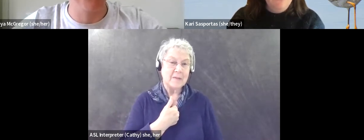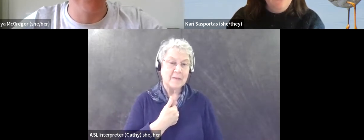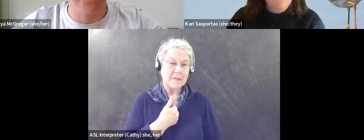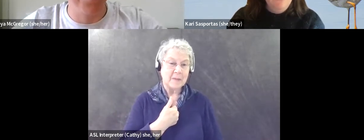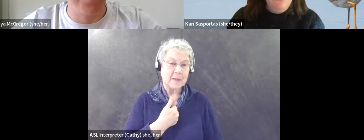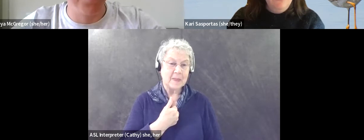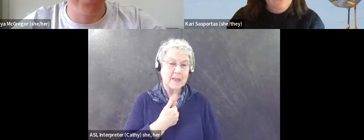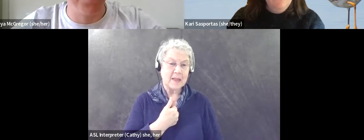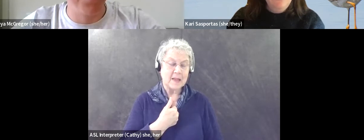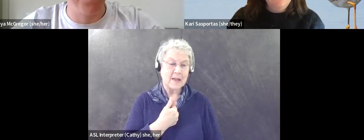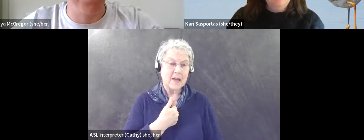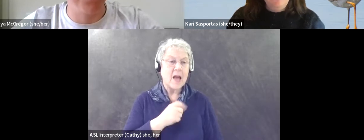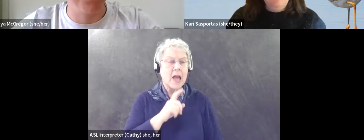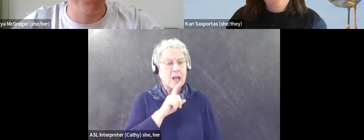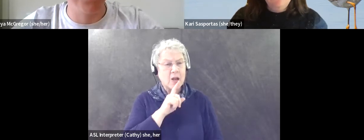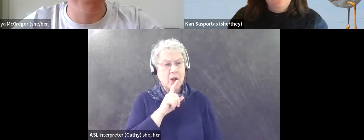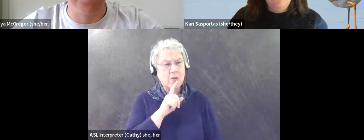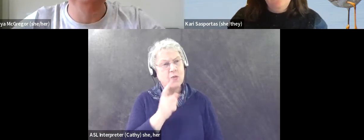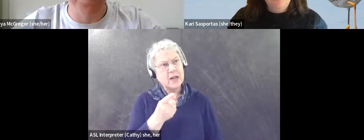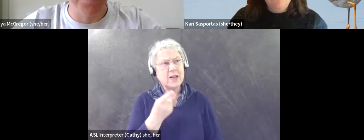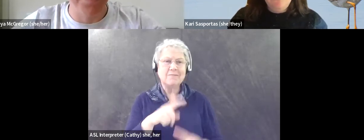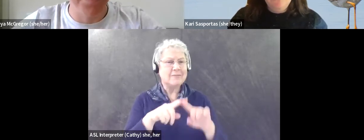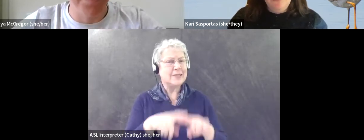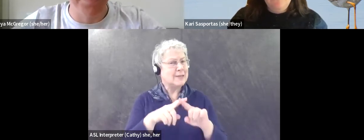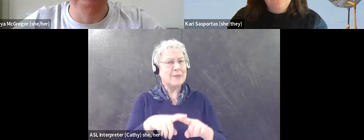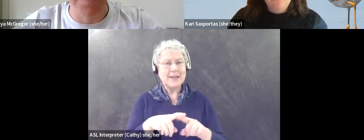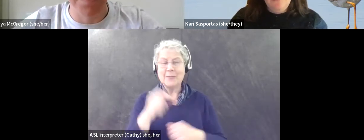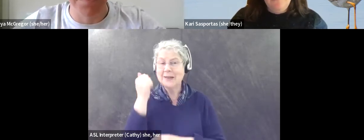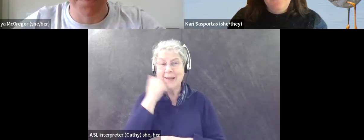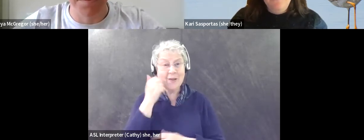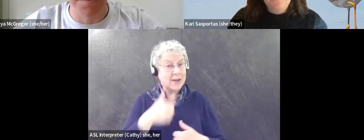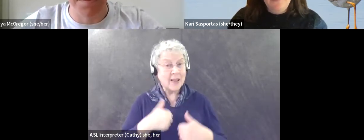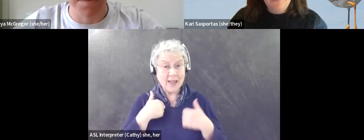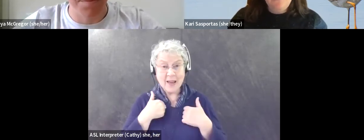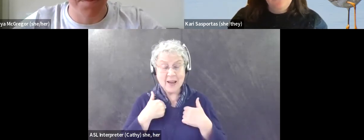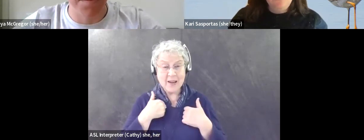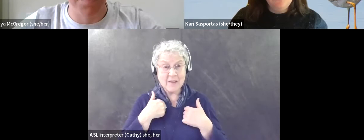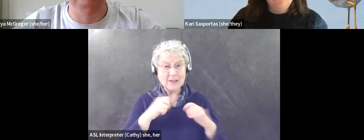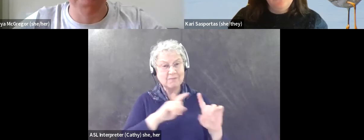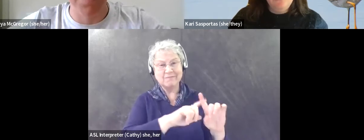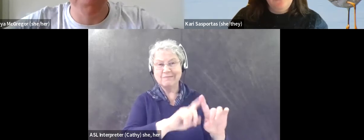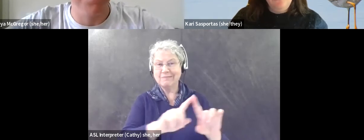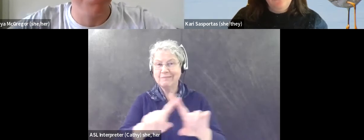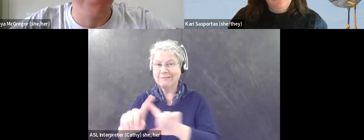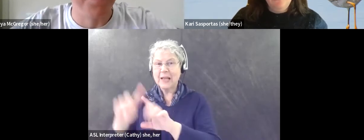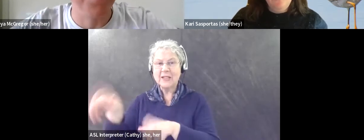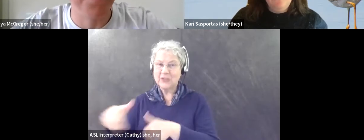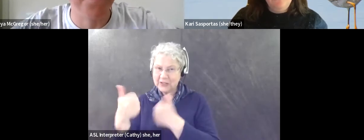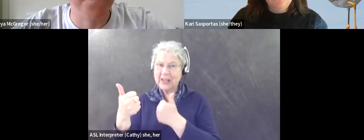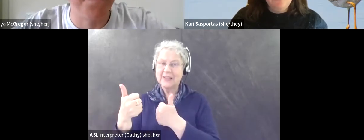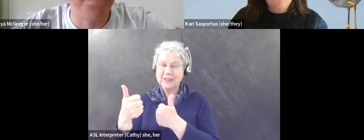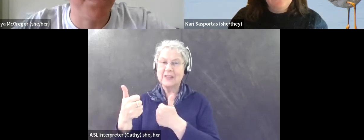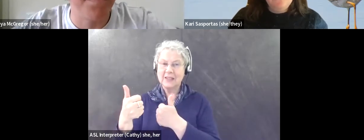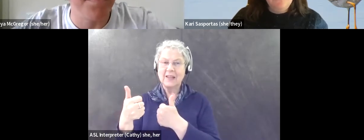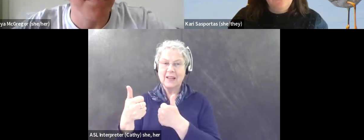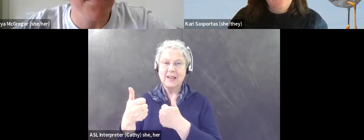it really, it really can depend. But everyday life, it can be a challenge. And